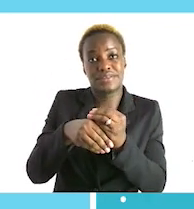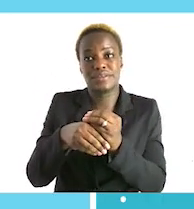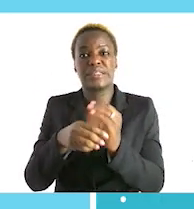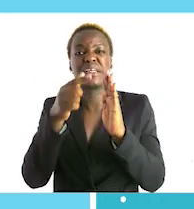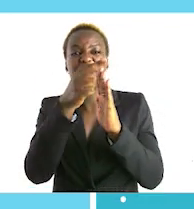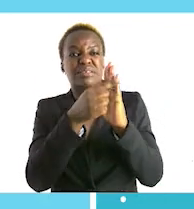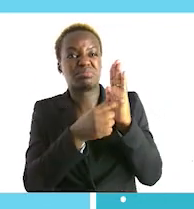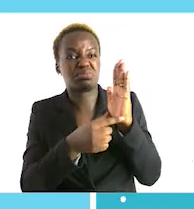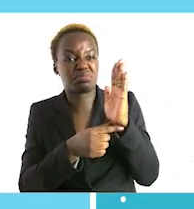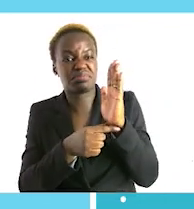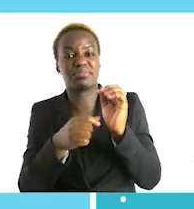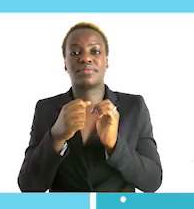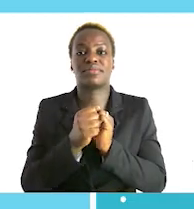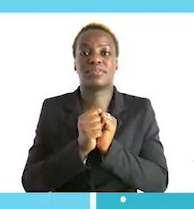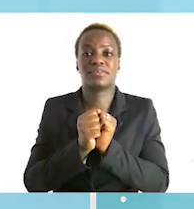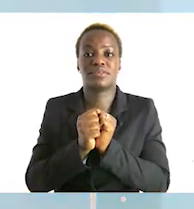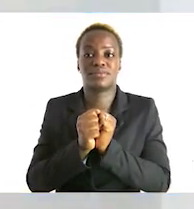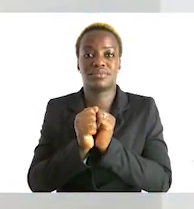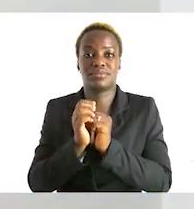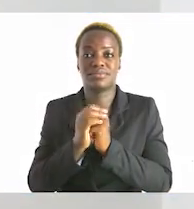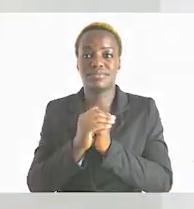multiples of three